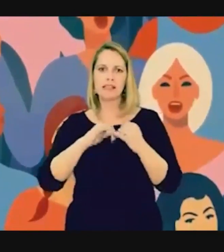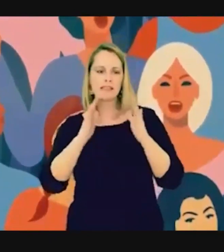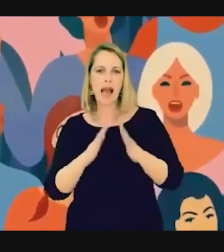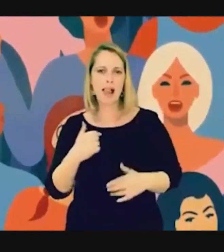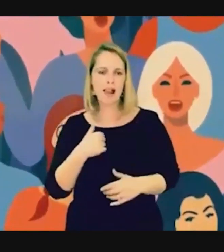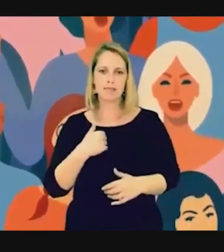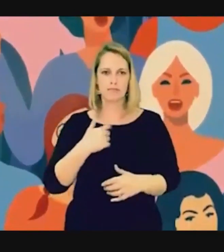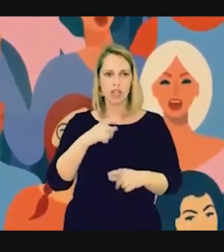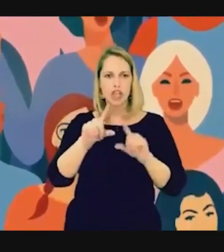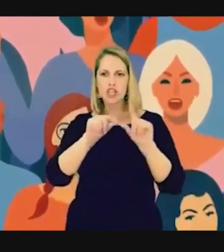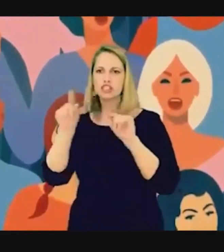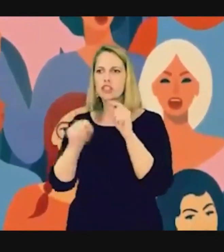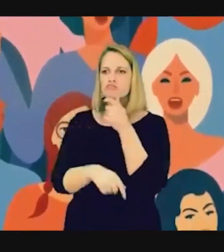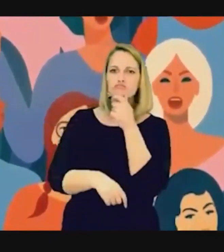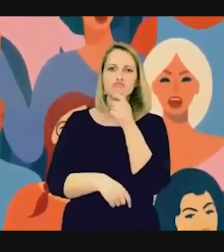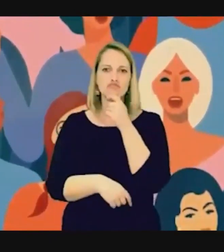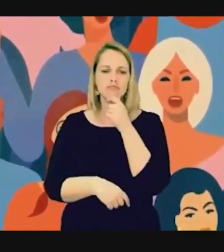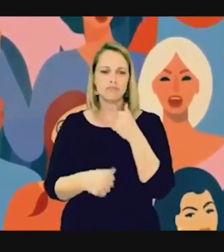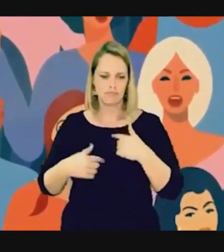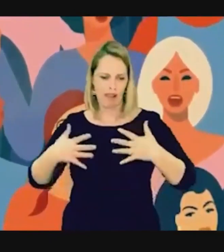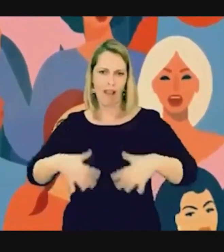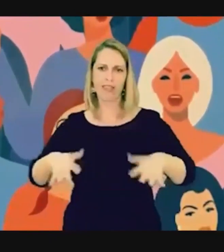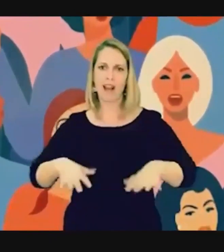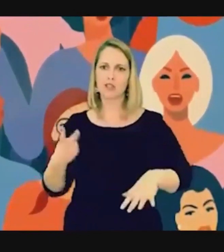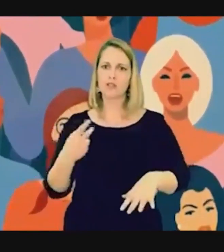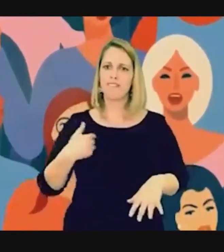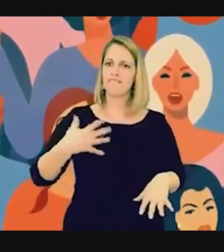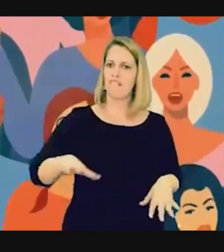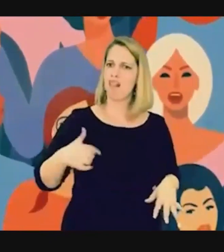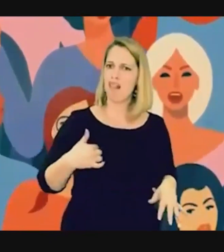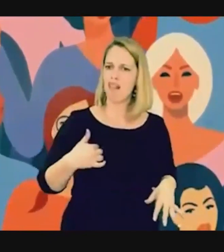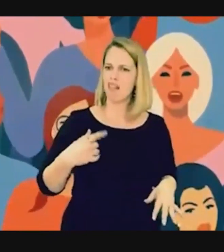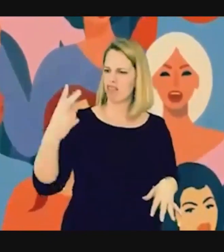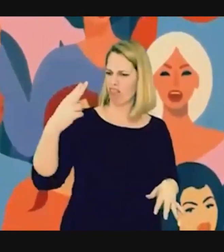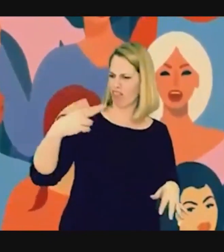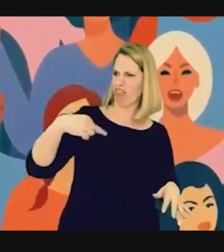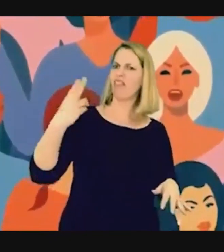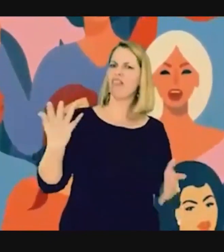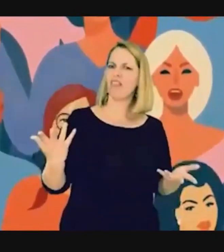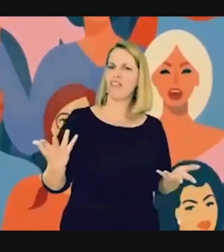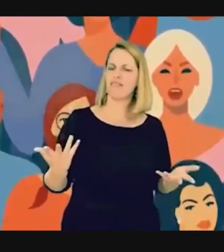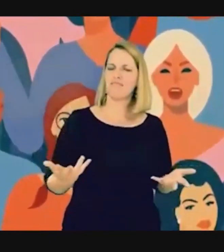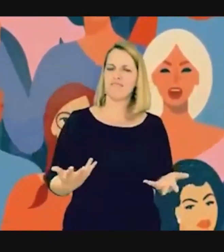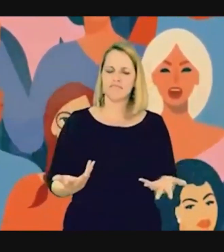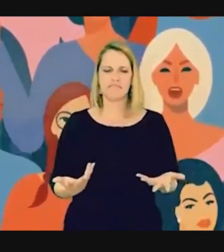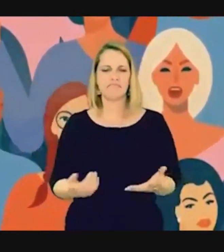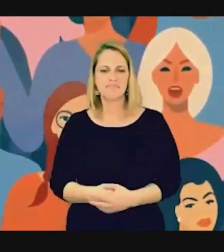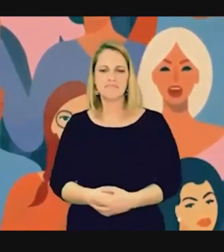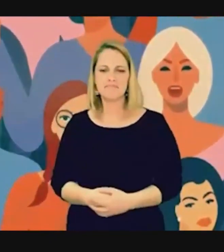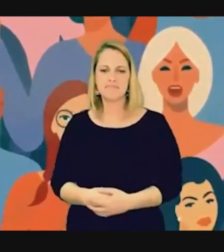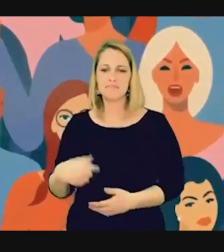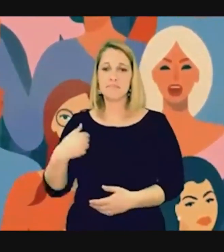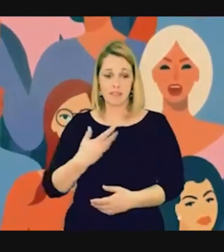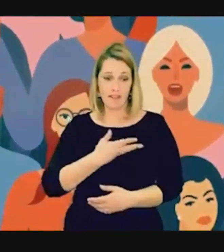I have my style I'm unique I make my decisions I dress as I